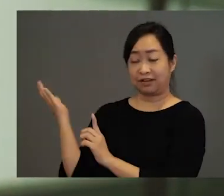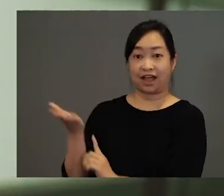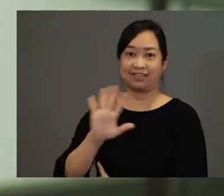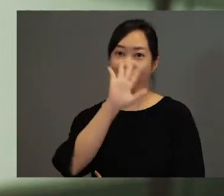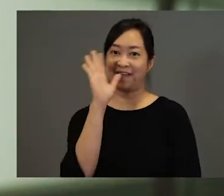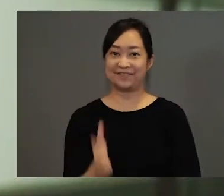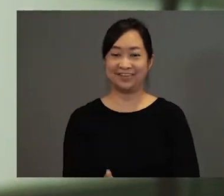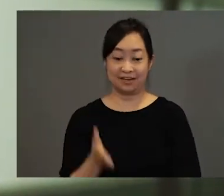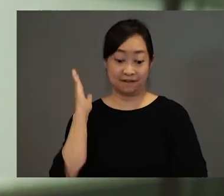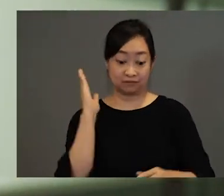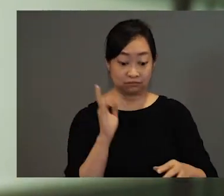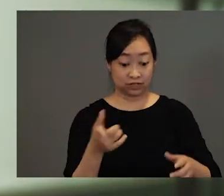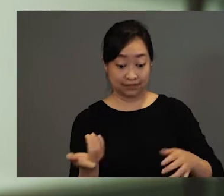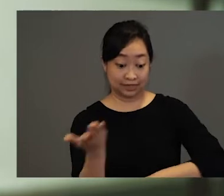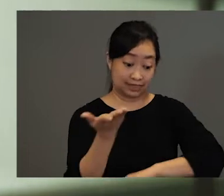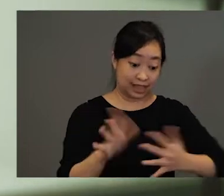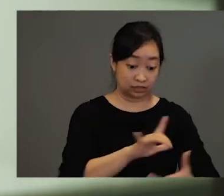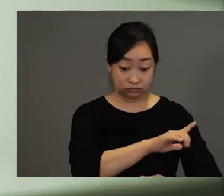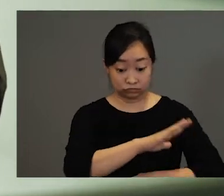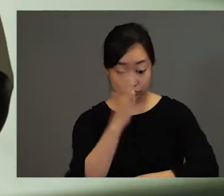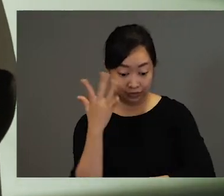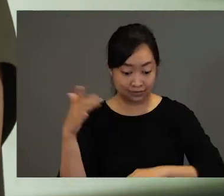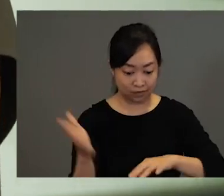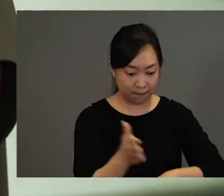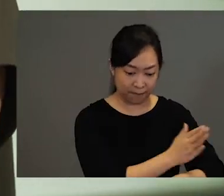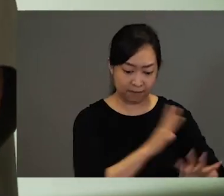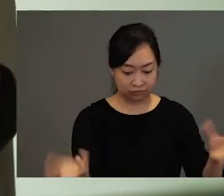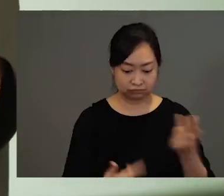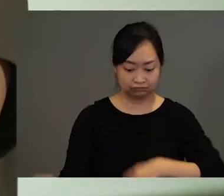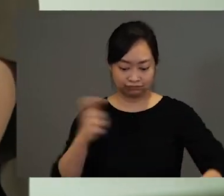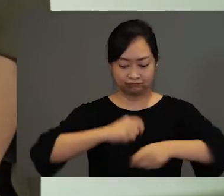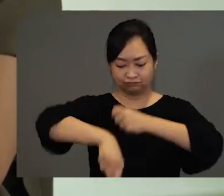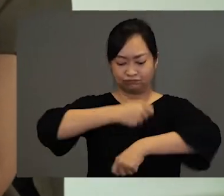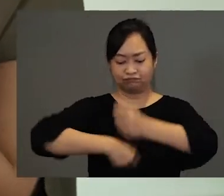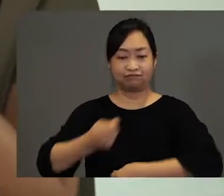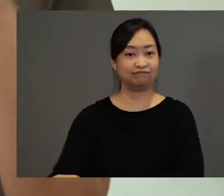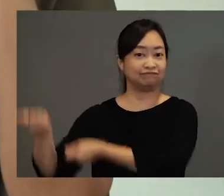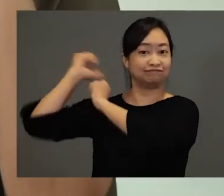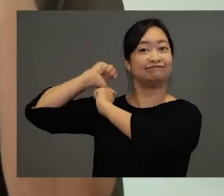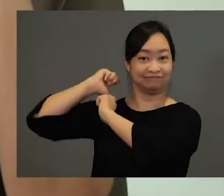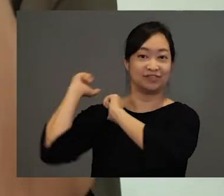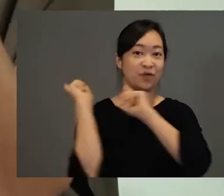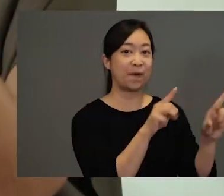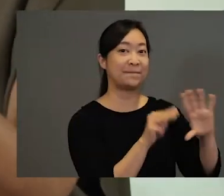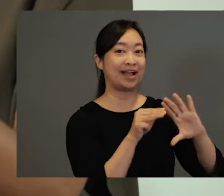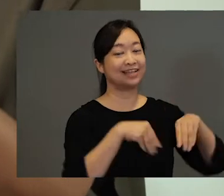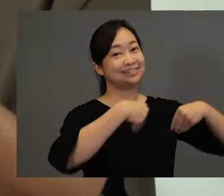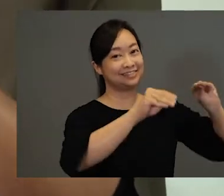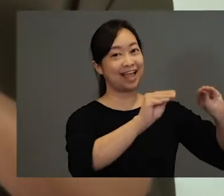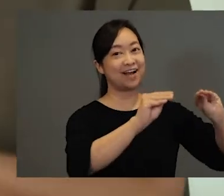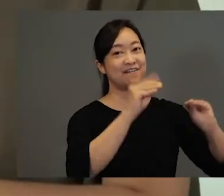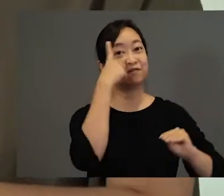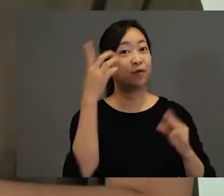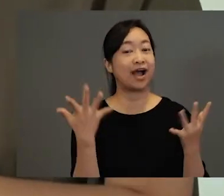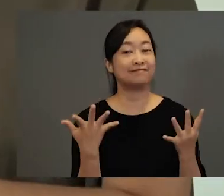living tree. After he had cut all the pieces of wood, he would carry them into a bundle and he would go to the